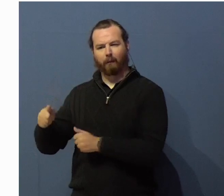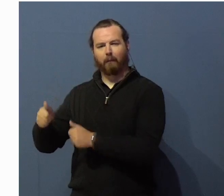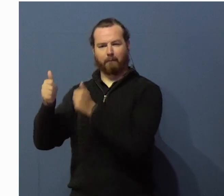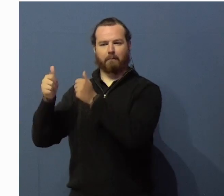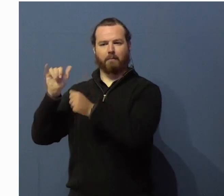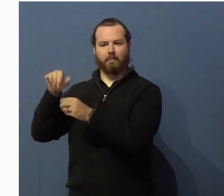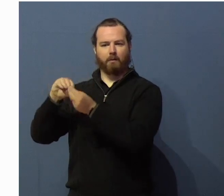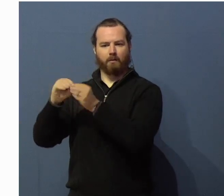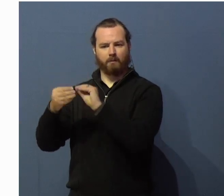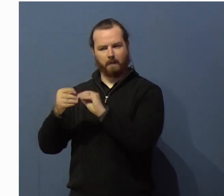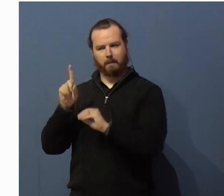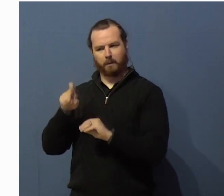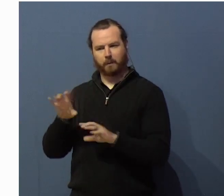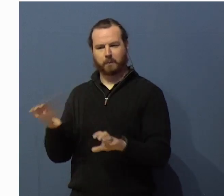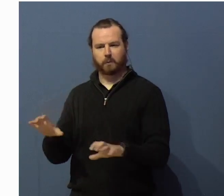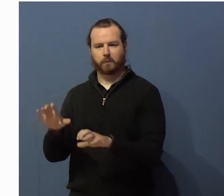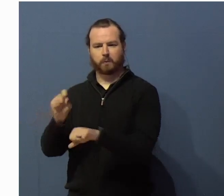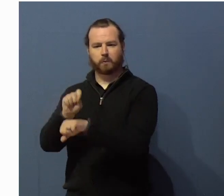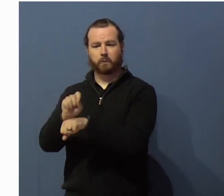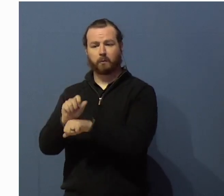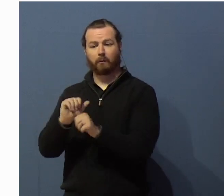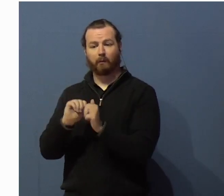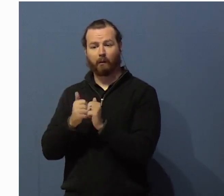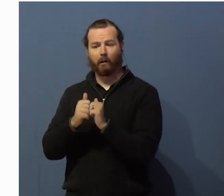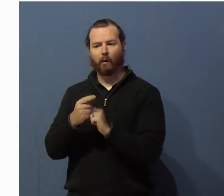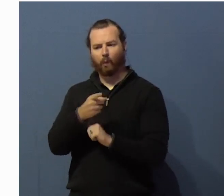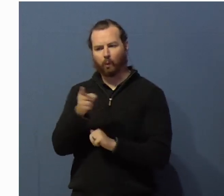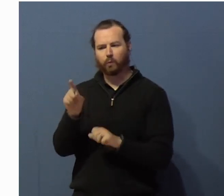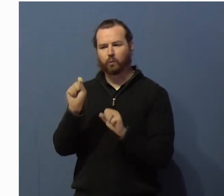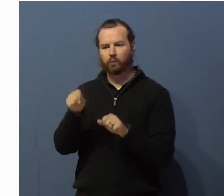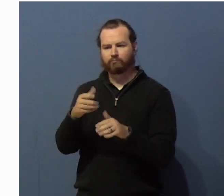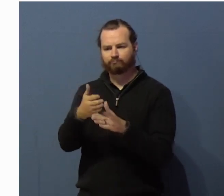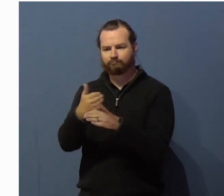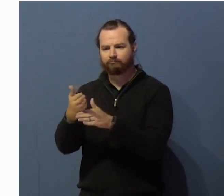career you can build. Look at these statistics.